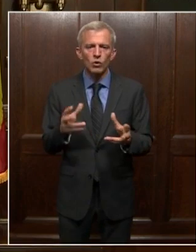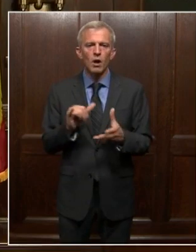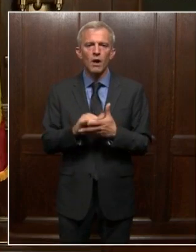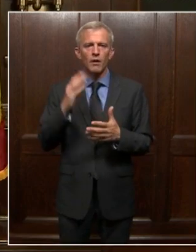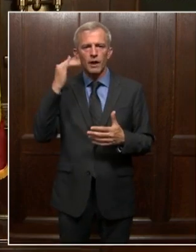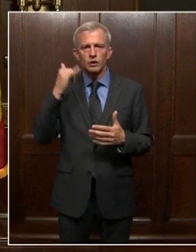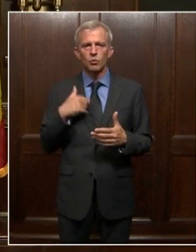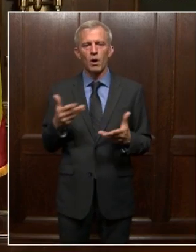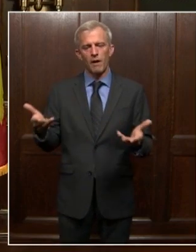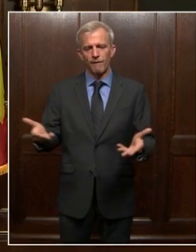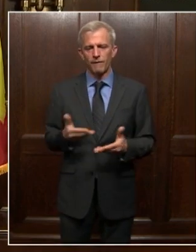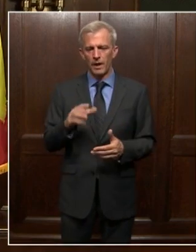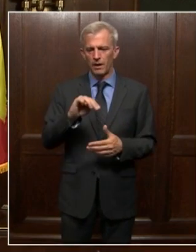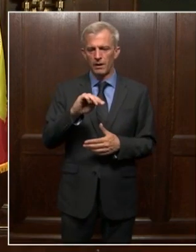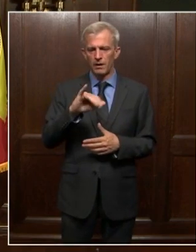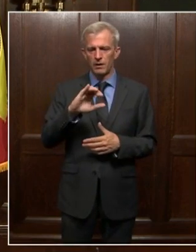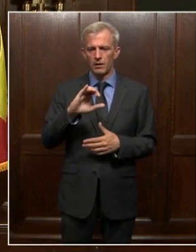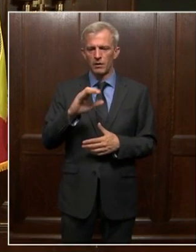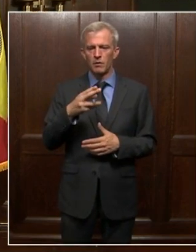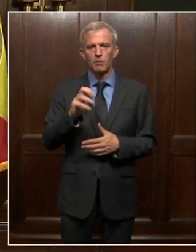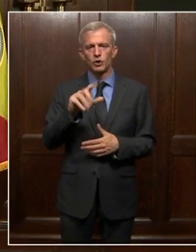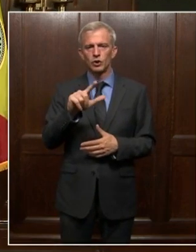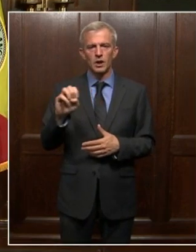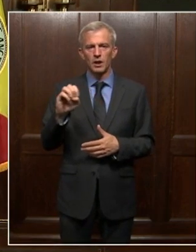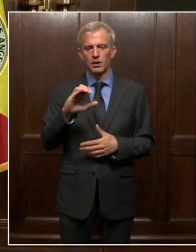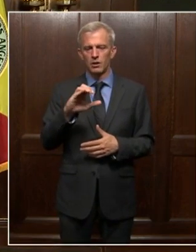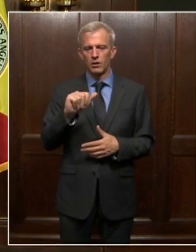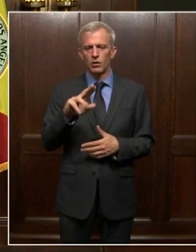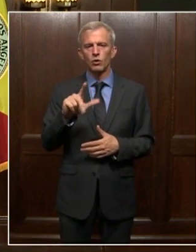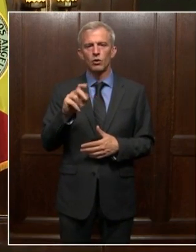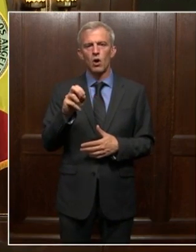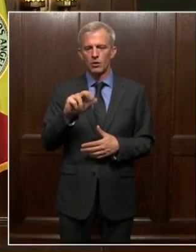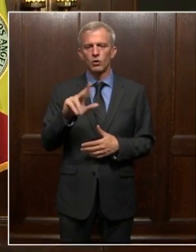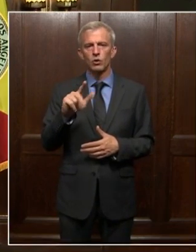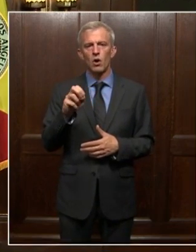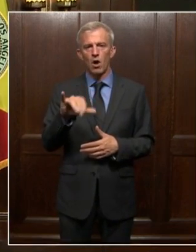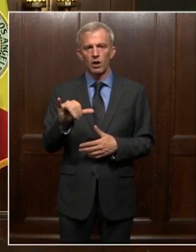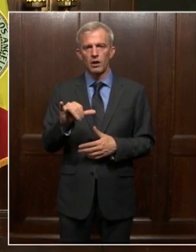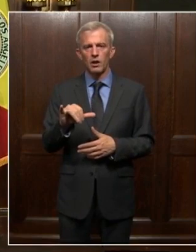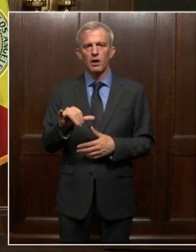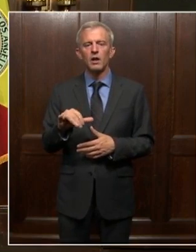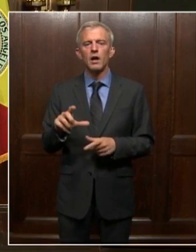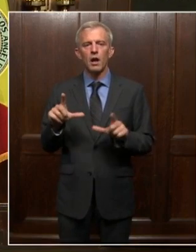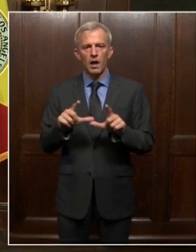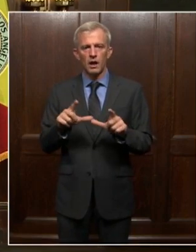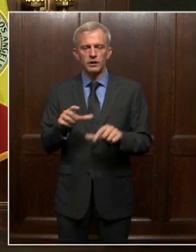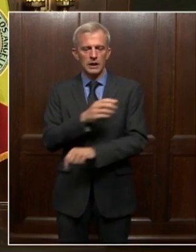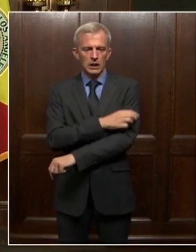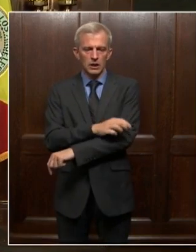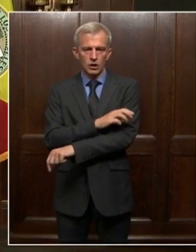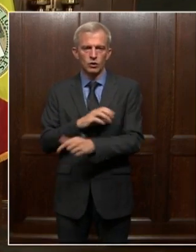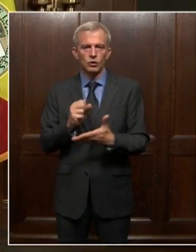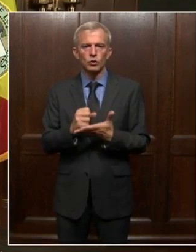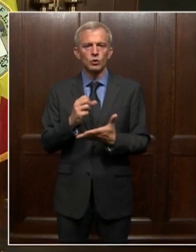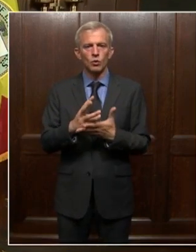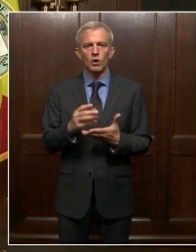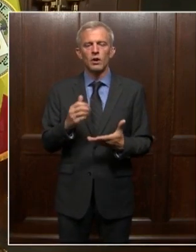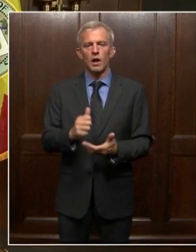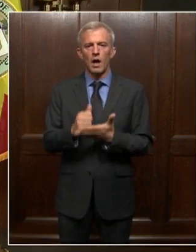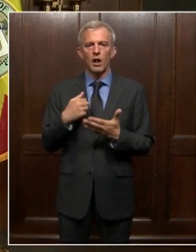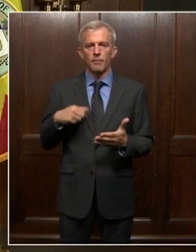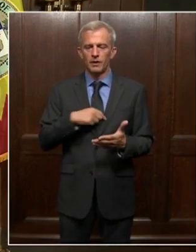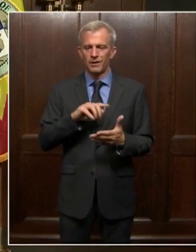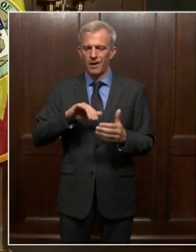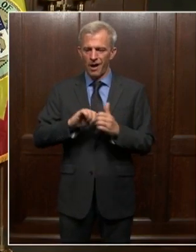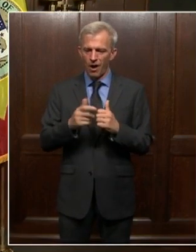Michelle Cauley, a leading therapist in Los Angeles and licensed clinical social worker, worker to share some steps on all of us, how all of